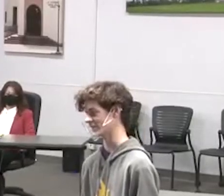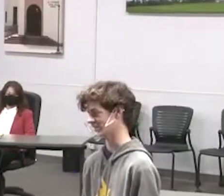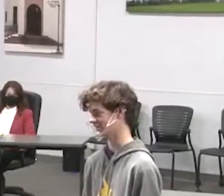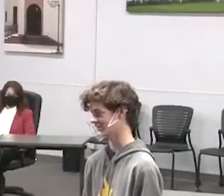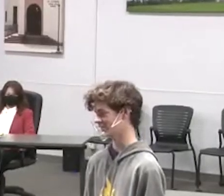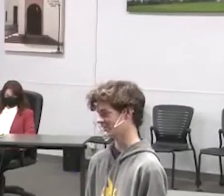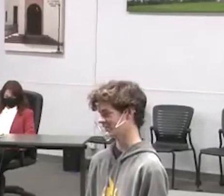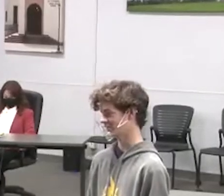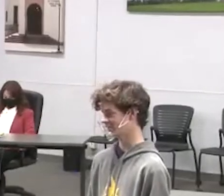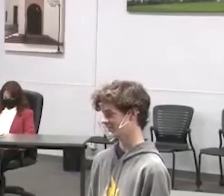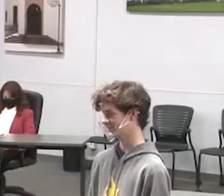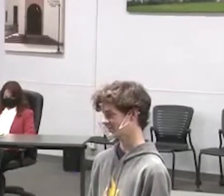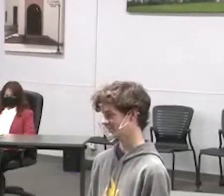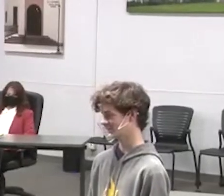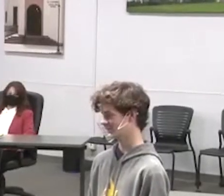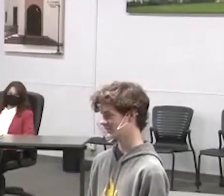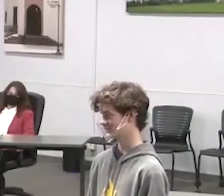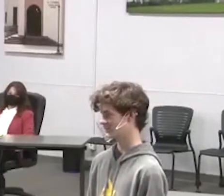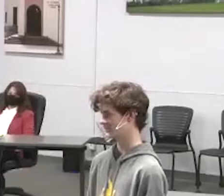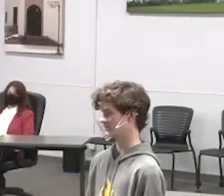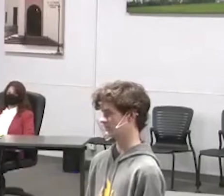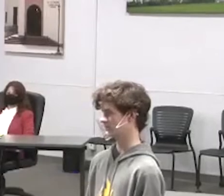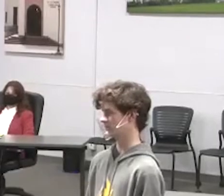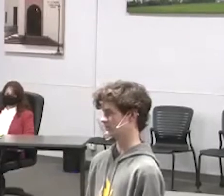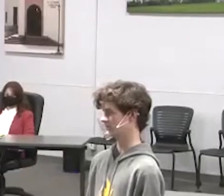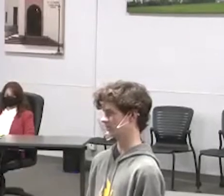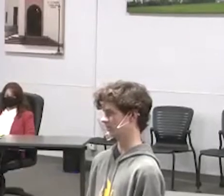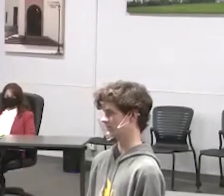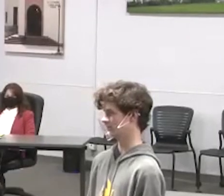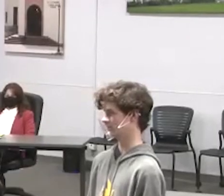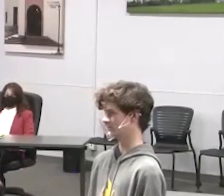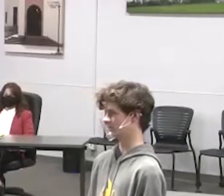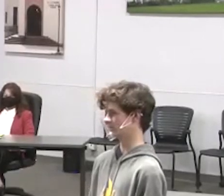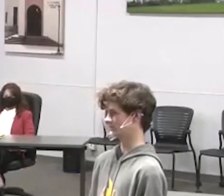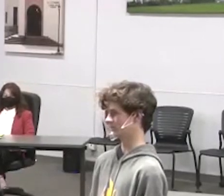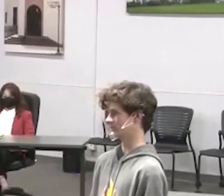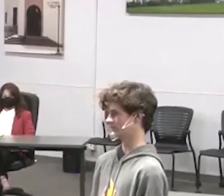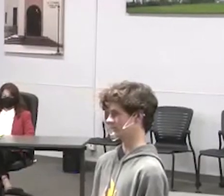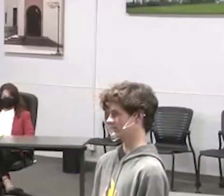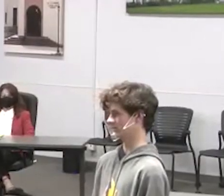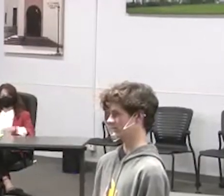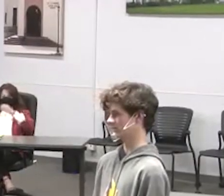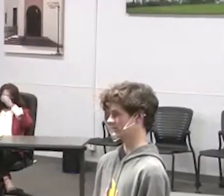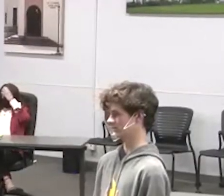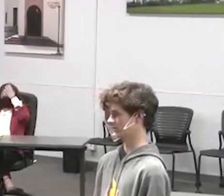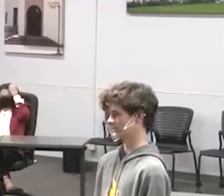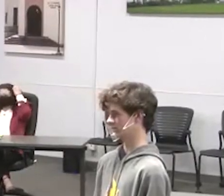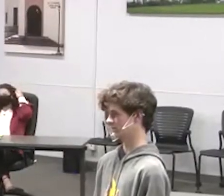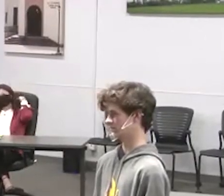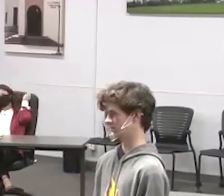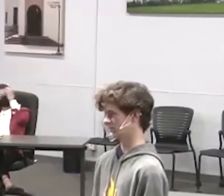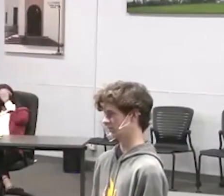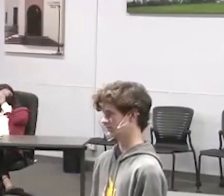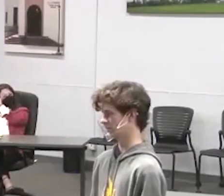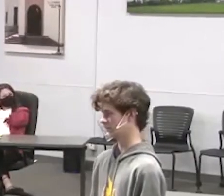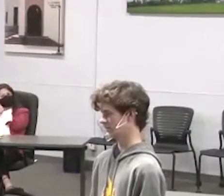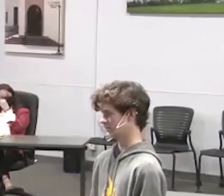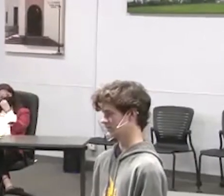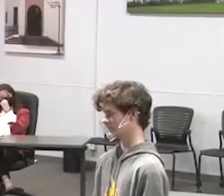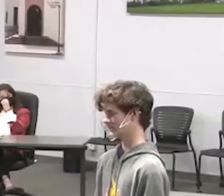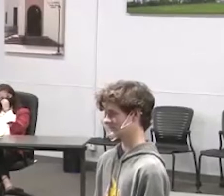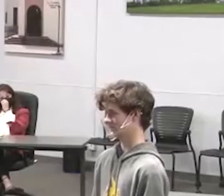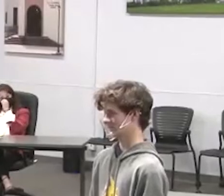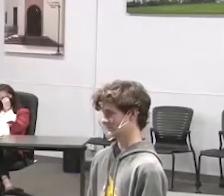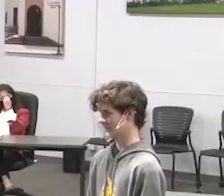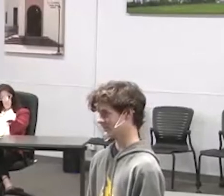that way well my father is and as far as i can see your father is too there's no reason on earth why you shouldn't be